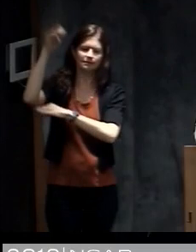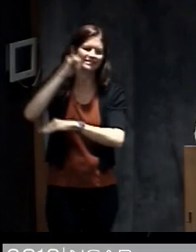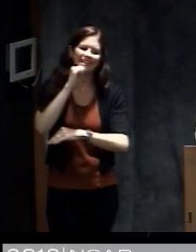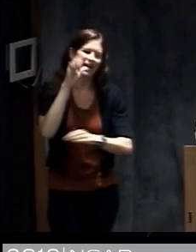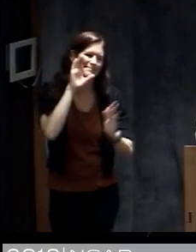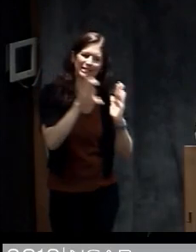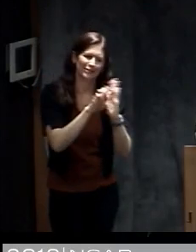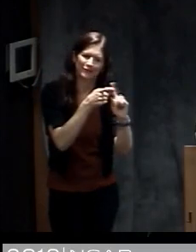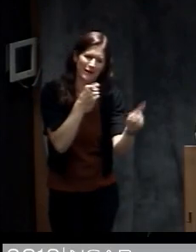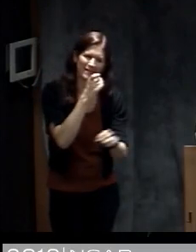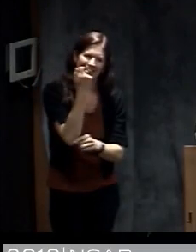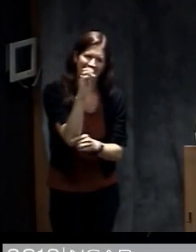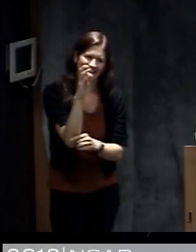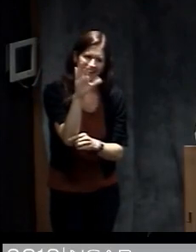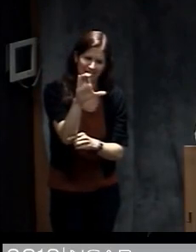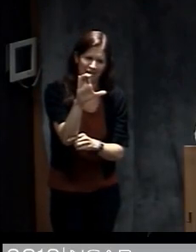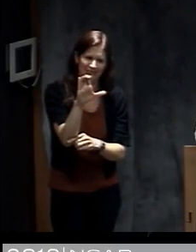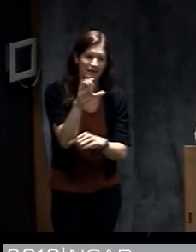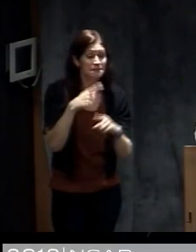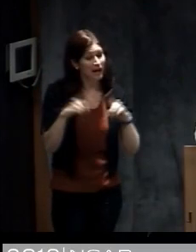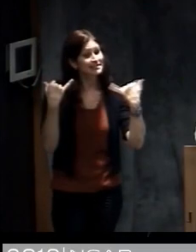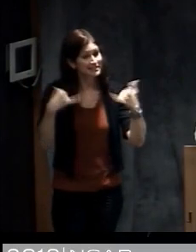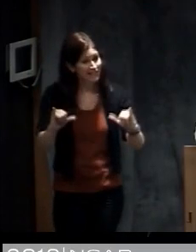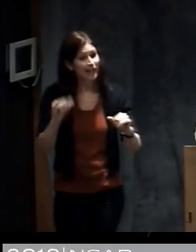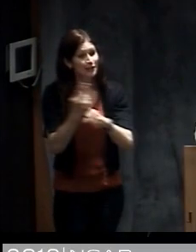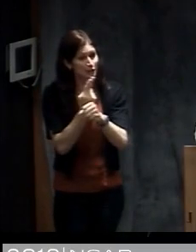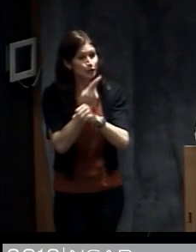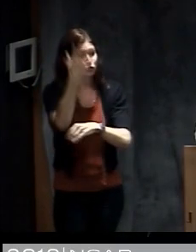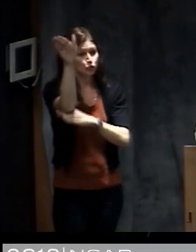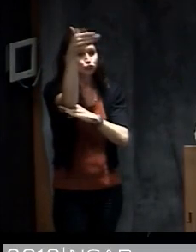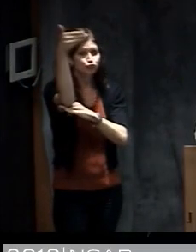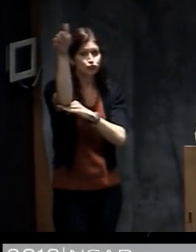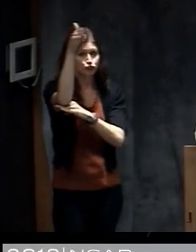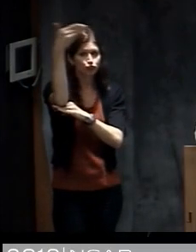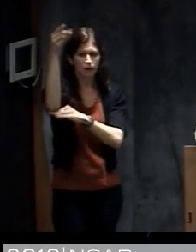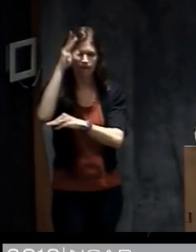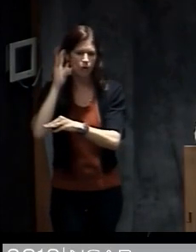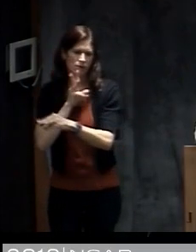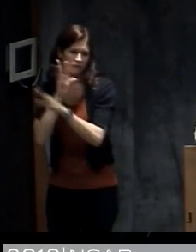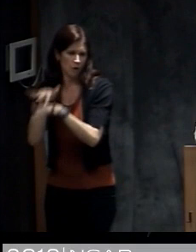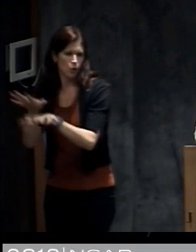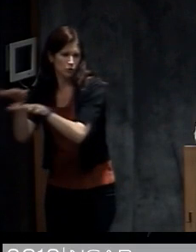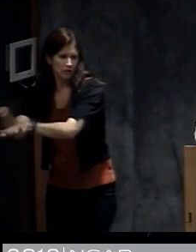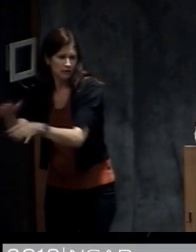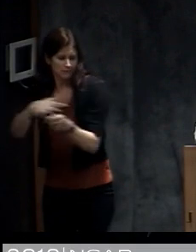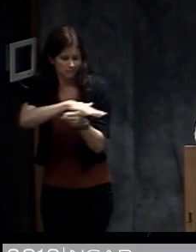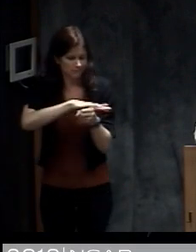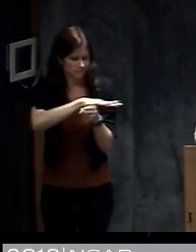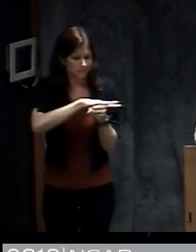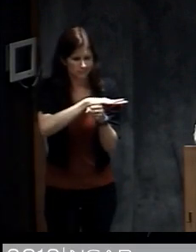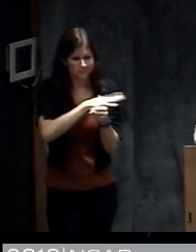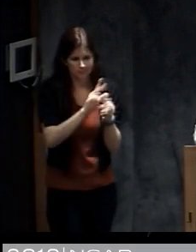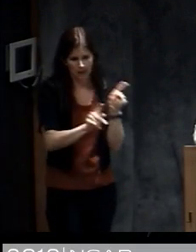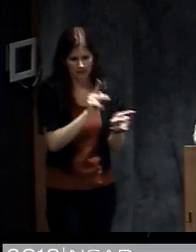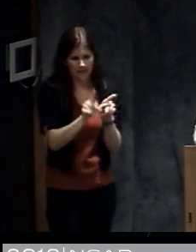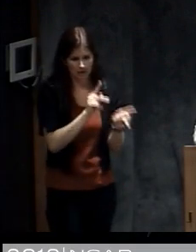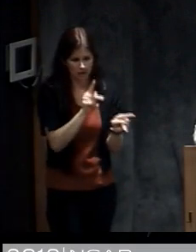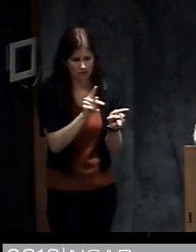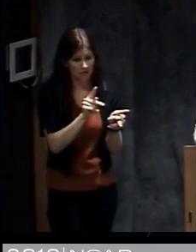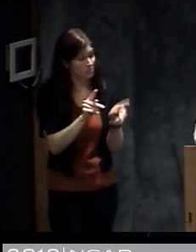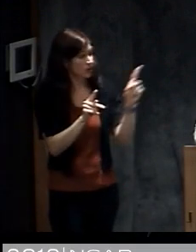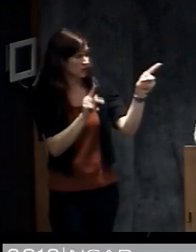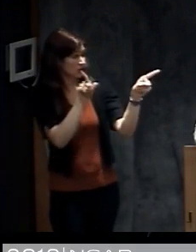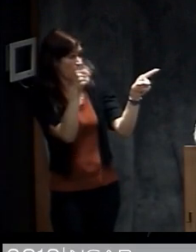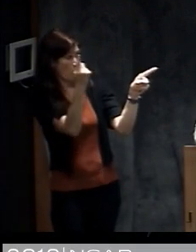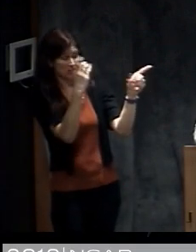But this is the flags that they still use today to indicate to mariners and to local populations that there's a hurricane. Of course back then that was a major form of